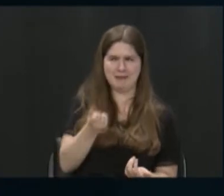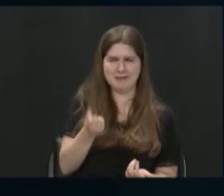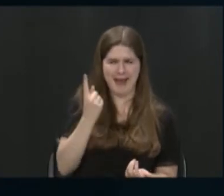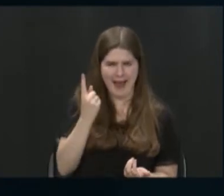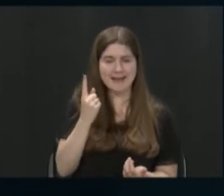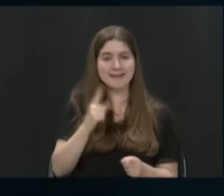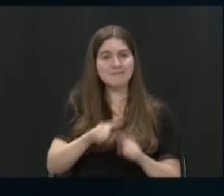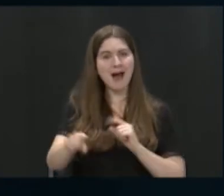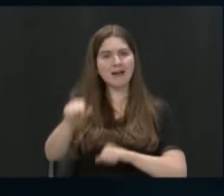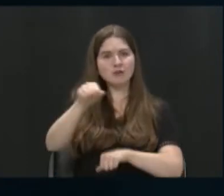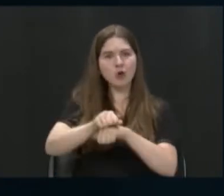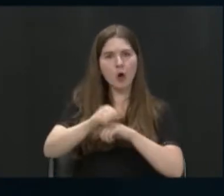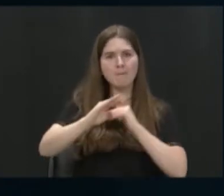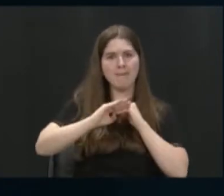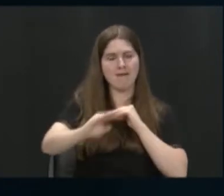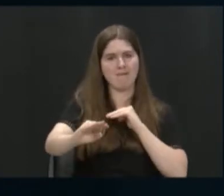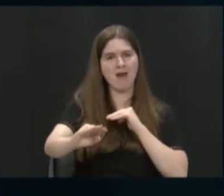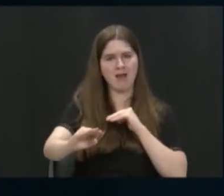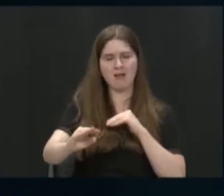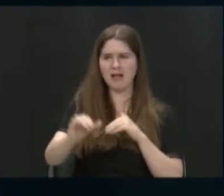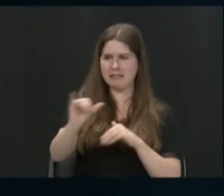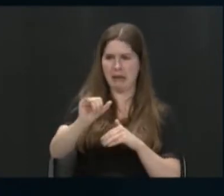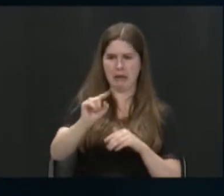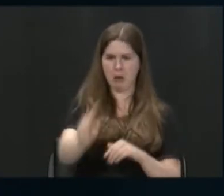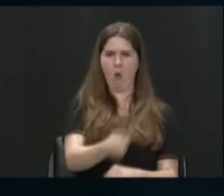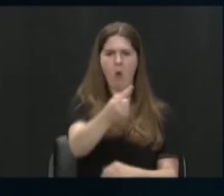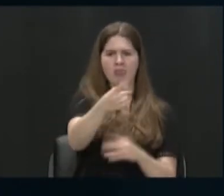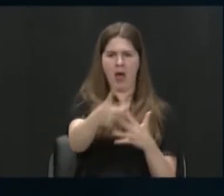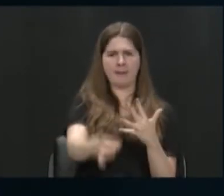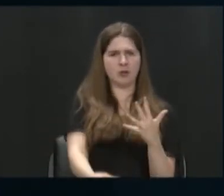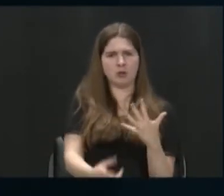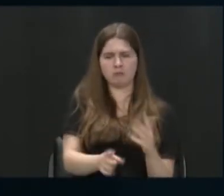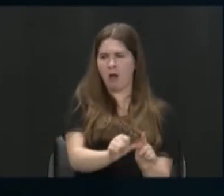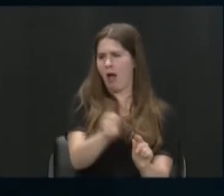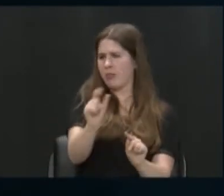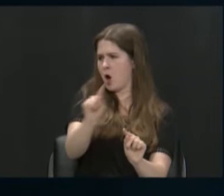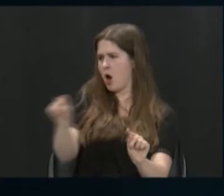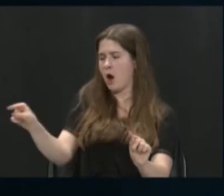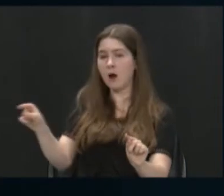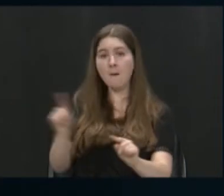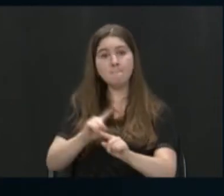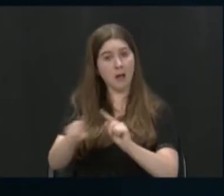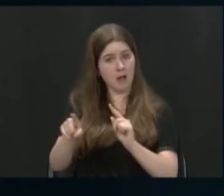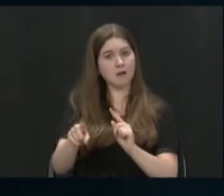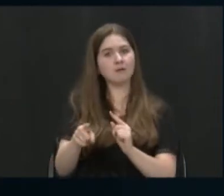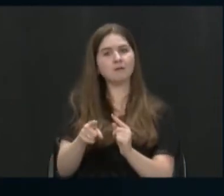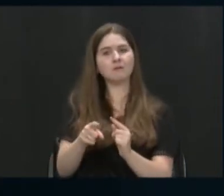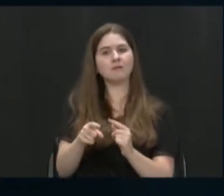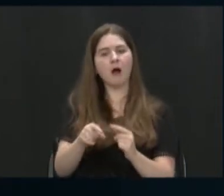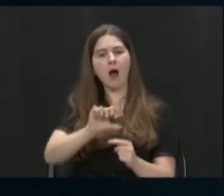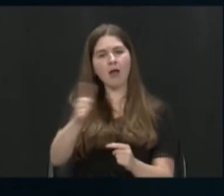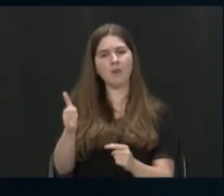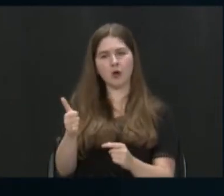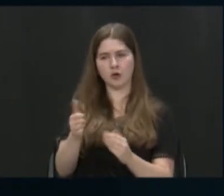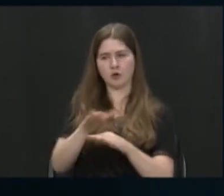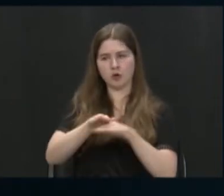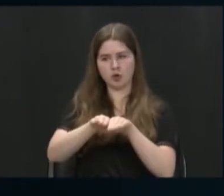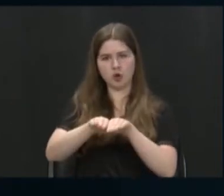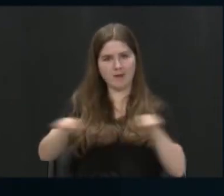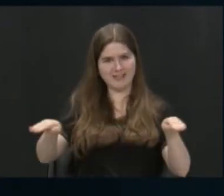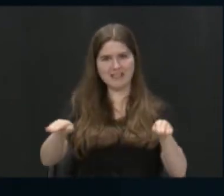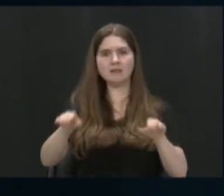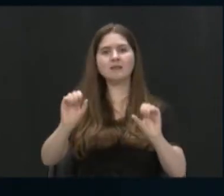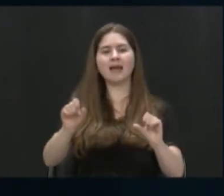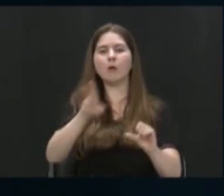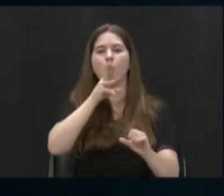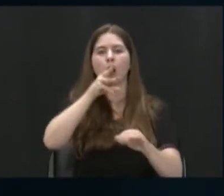pavement as if somehow there were no other options. And yet permeable surfaces would allow for more water